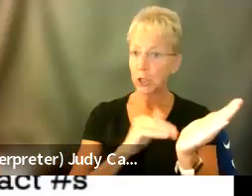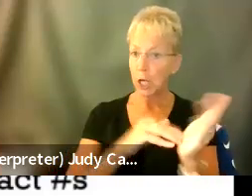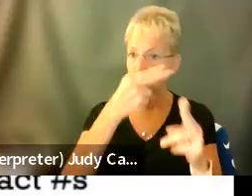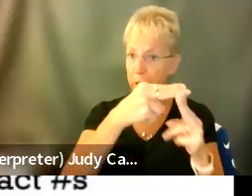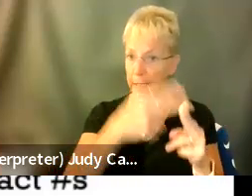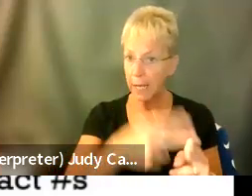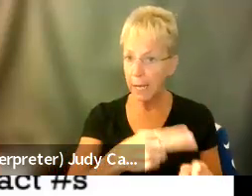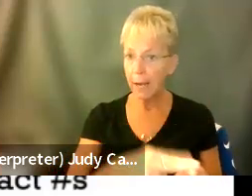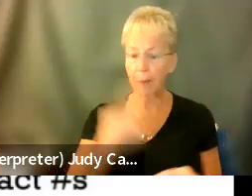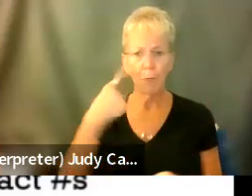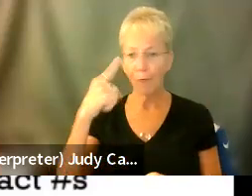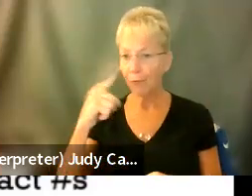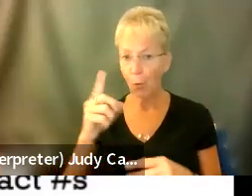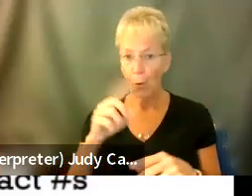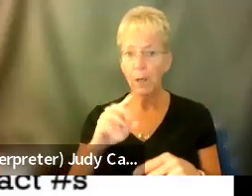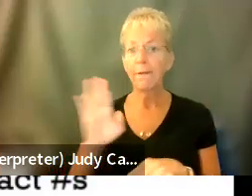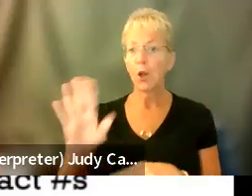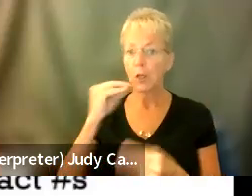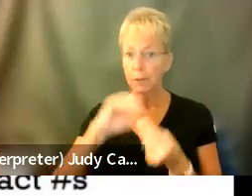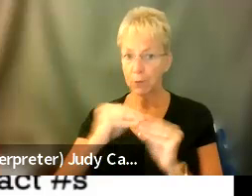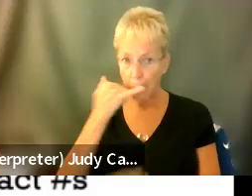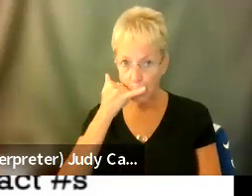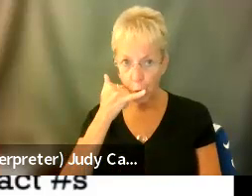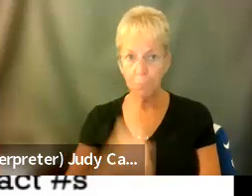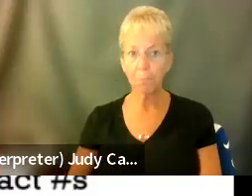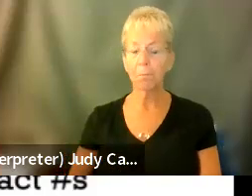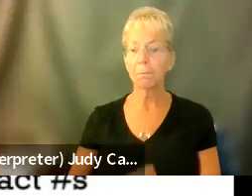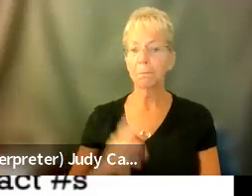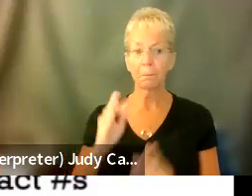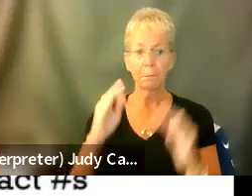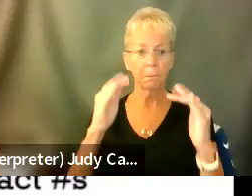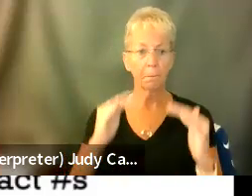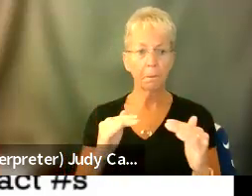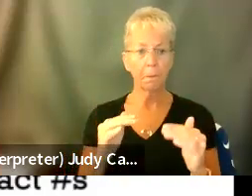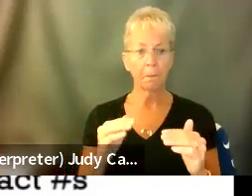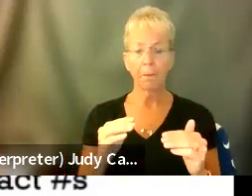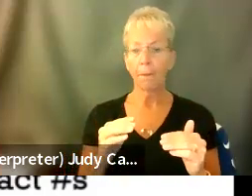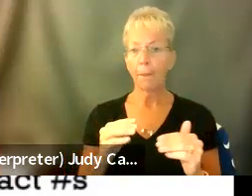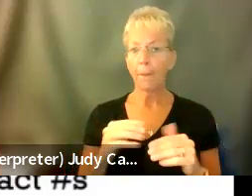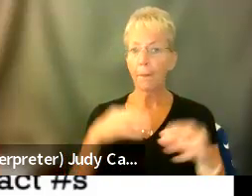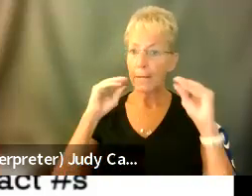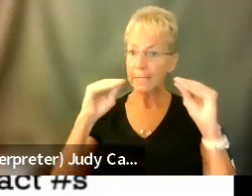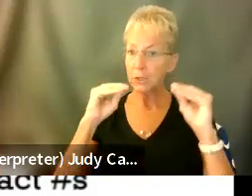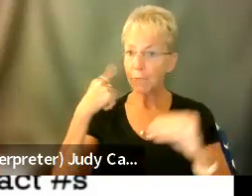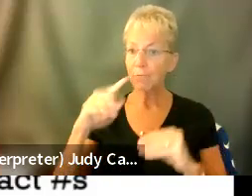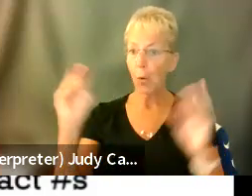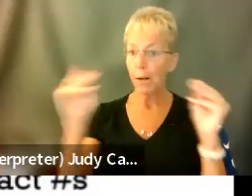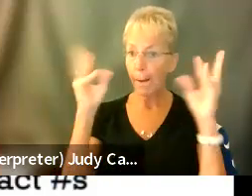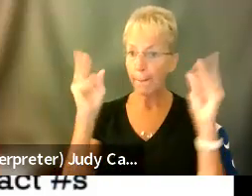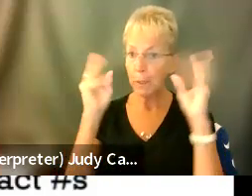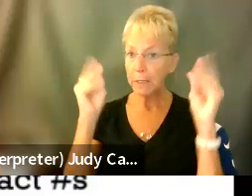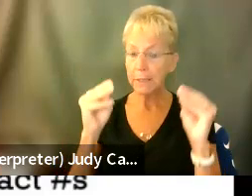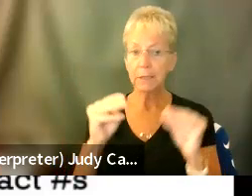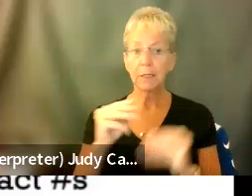condition they treat me for, and their number. It lists, you know, instructions for the ambulance, like